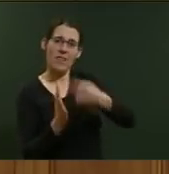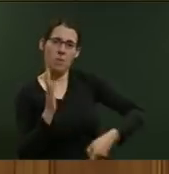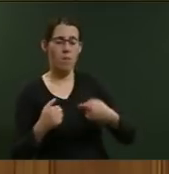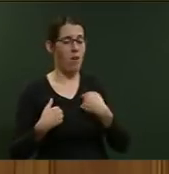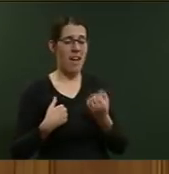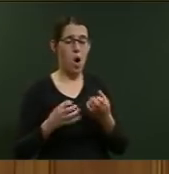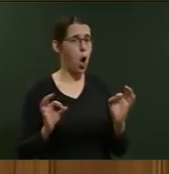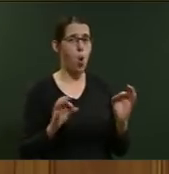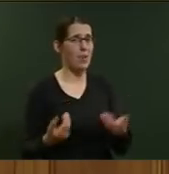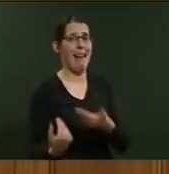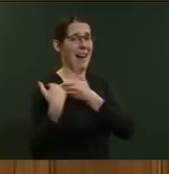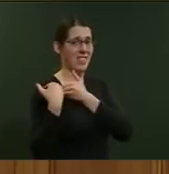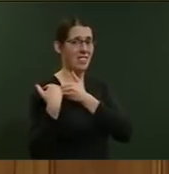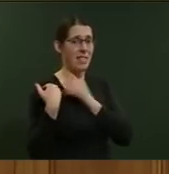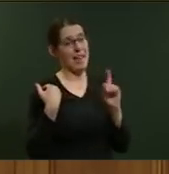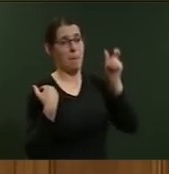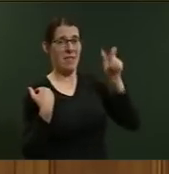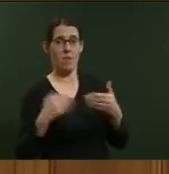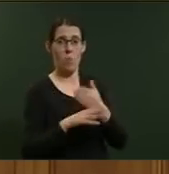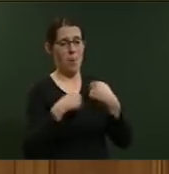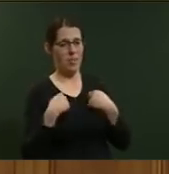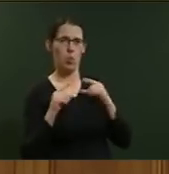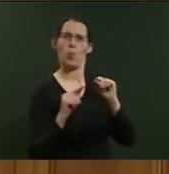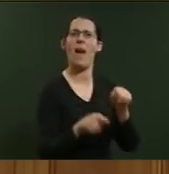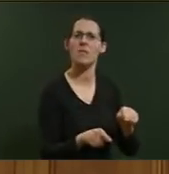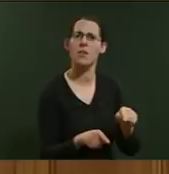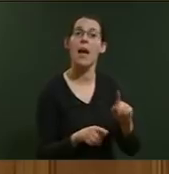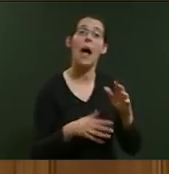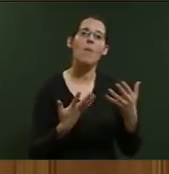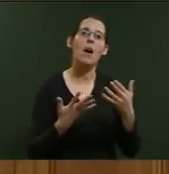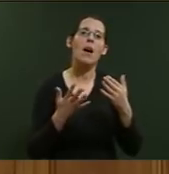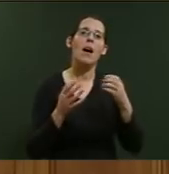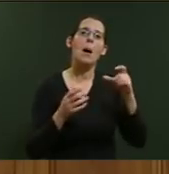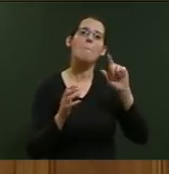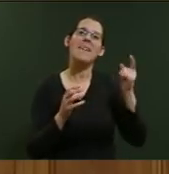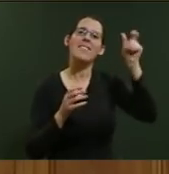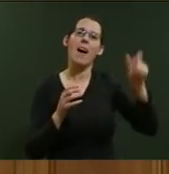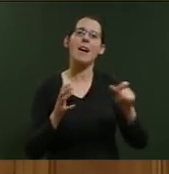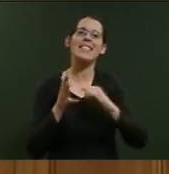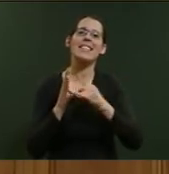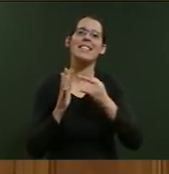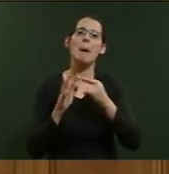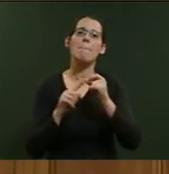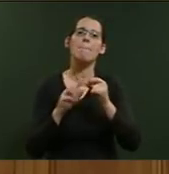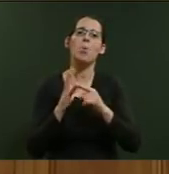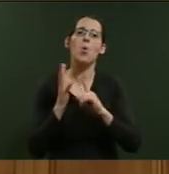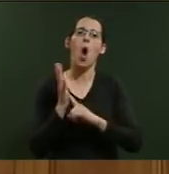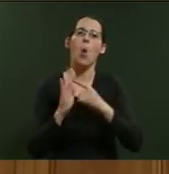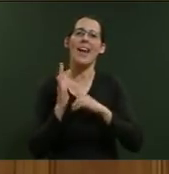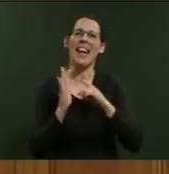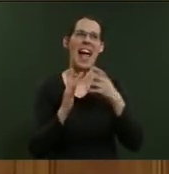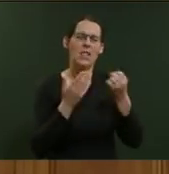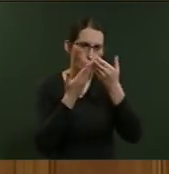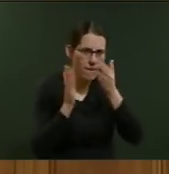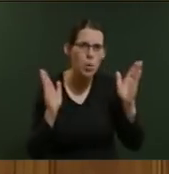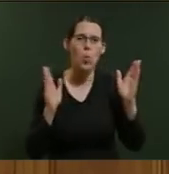of Employment for sanctions. However, Minister Cepulone has a wide-ranging review of the welfare system and I fully